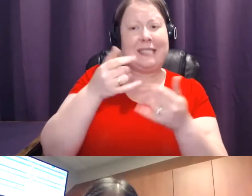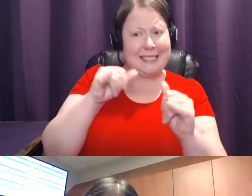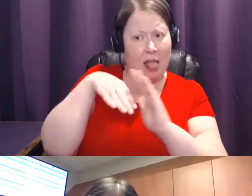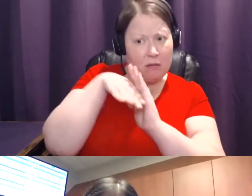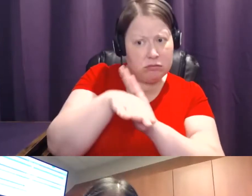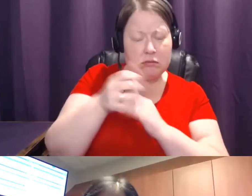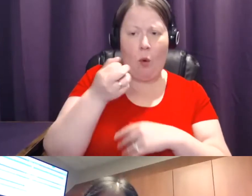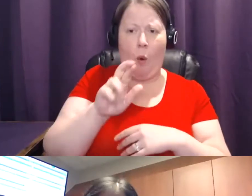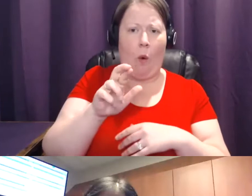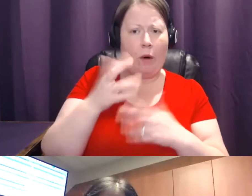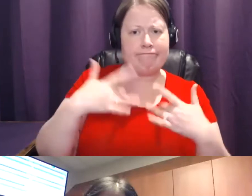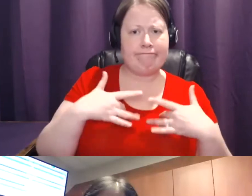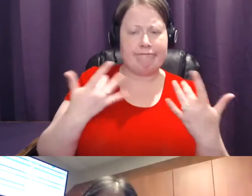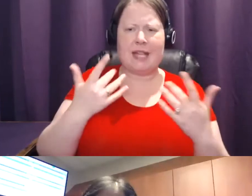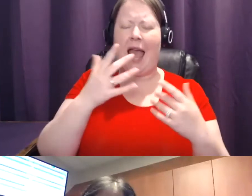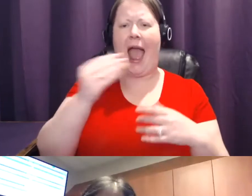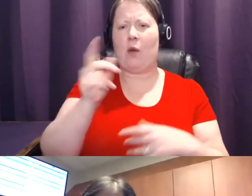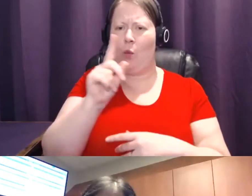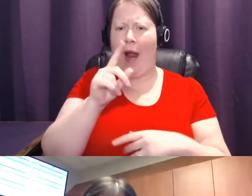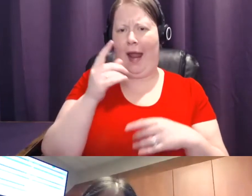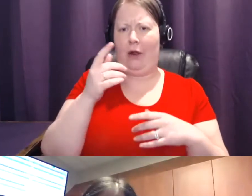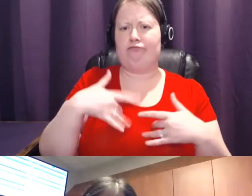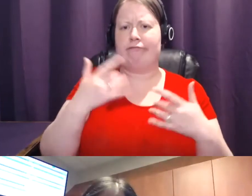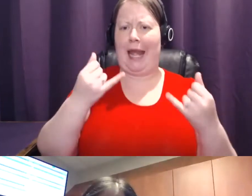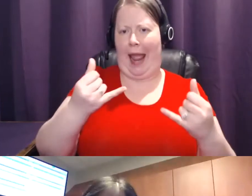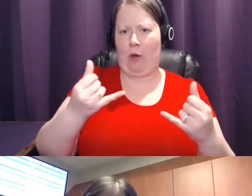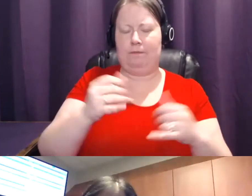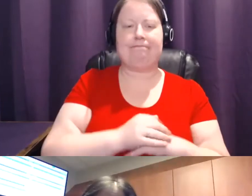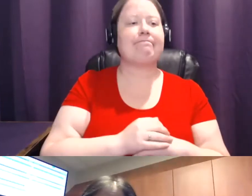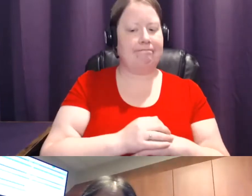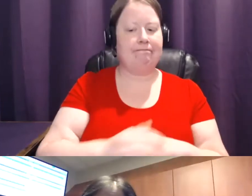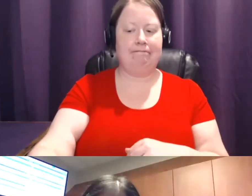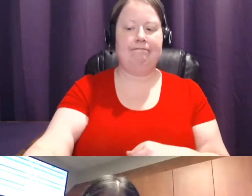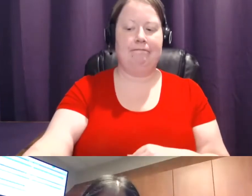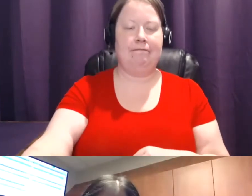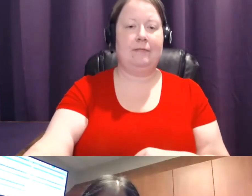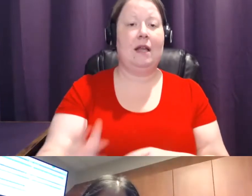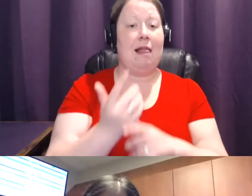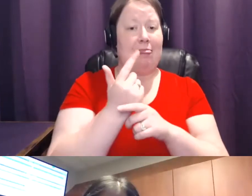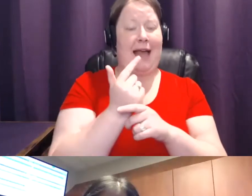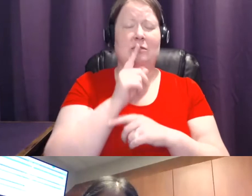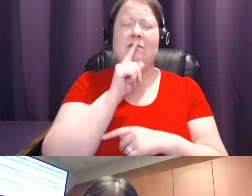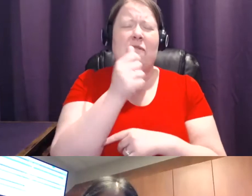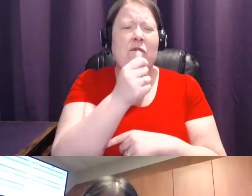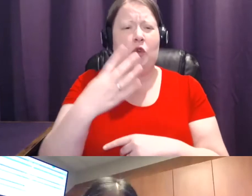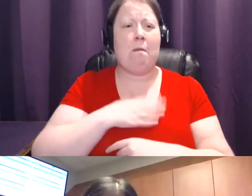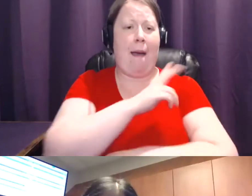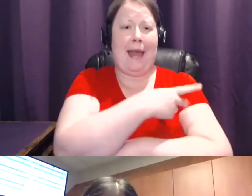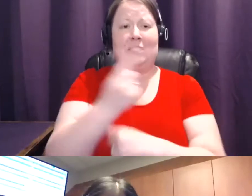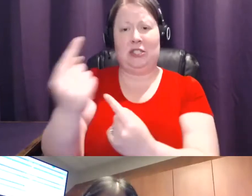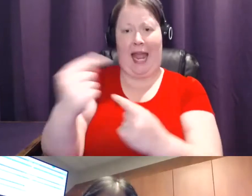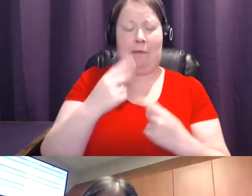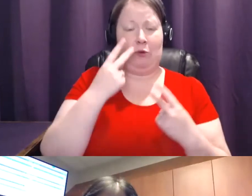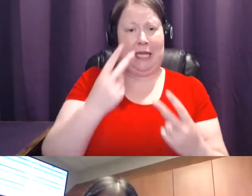Yeah. So last year, very few of my patients even came to visit me, let alone get any screening test